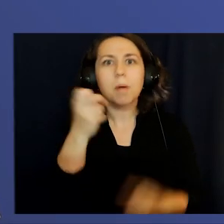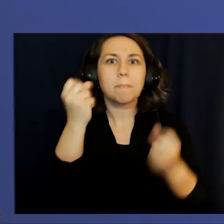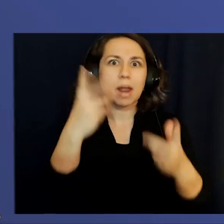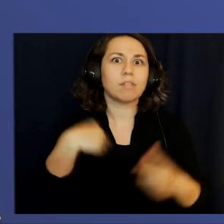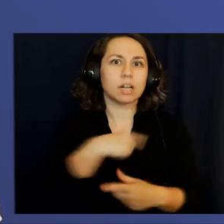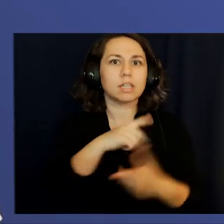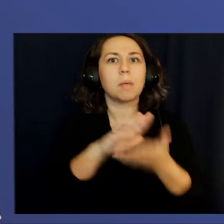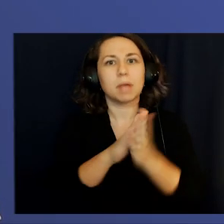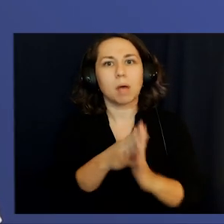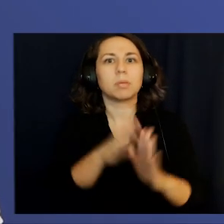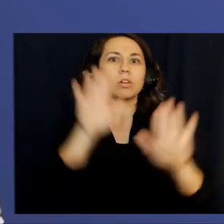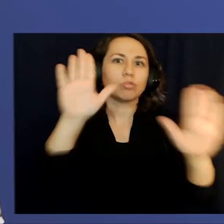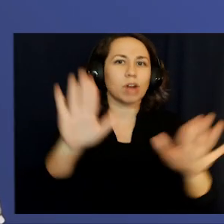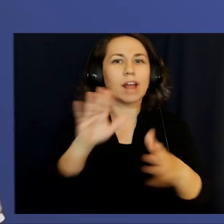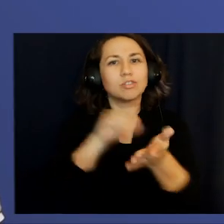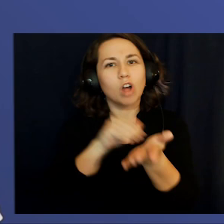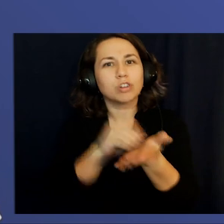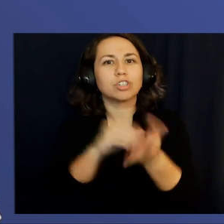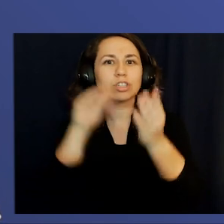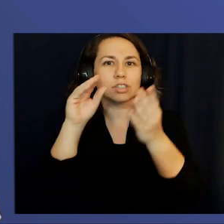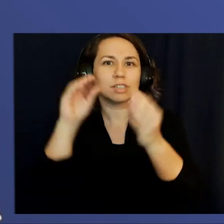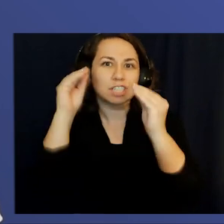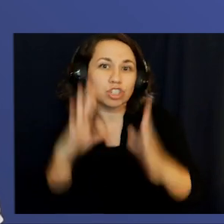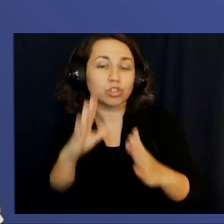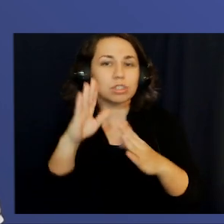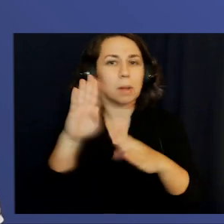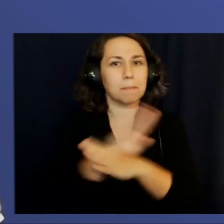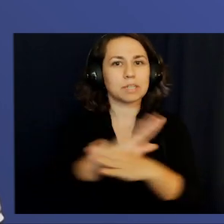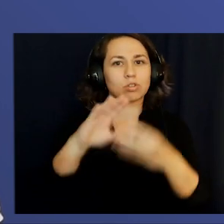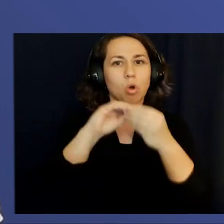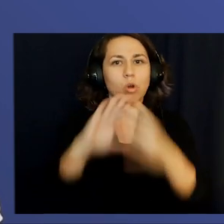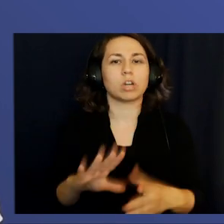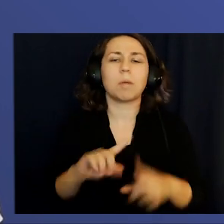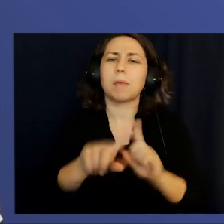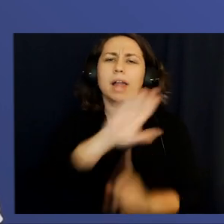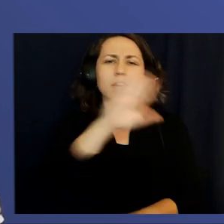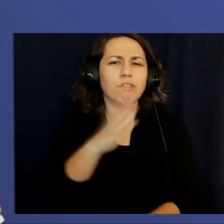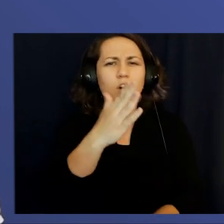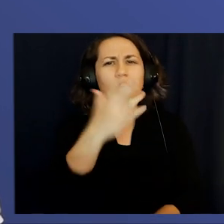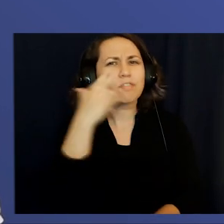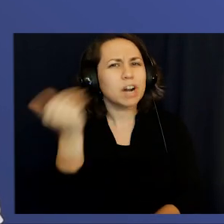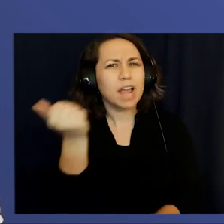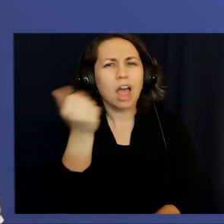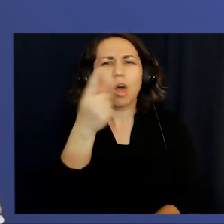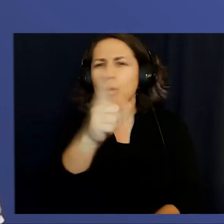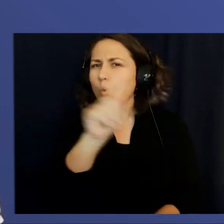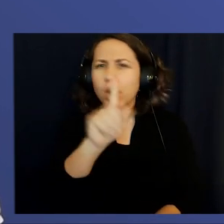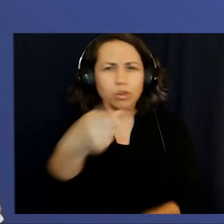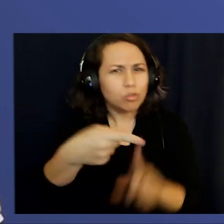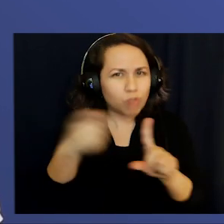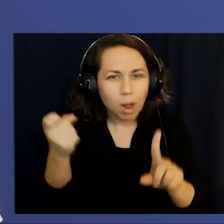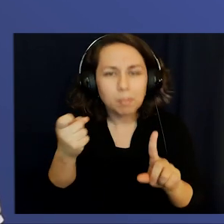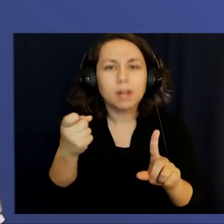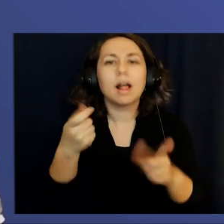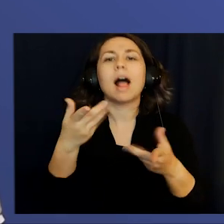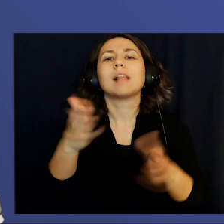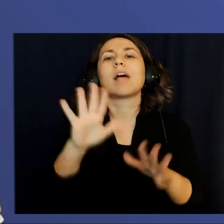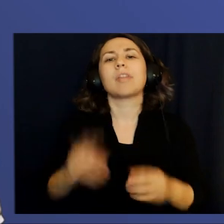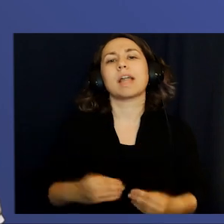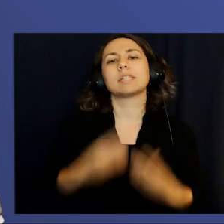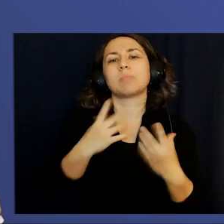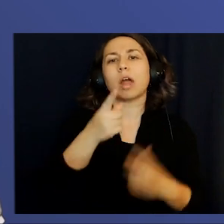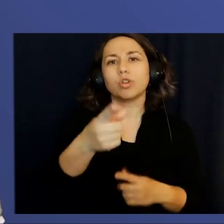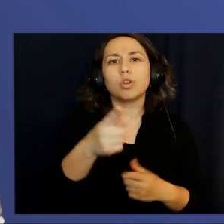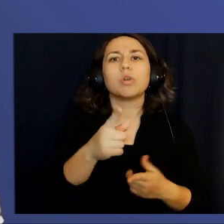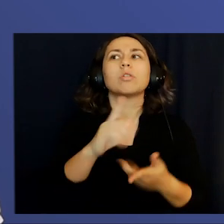doctors, teachers, and business owners. However, my advice for you all would be to never forget where you've come from or what you've been through. Instead, allow